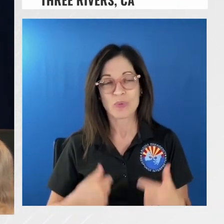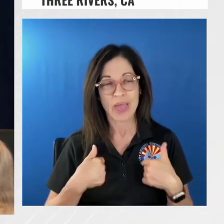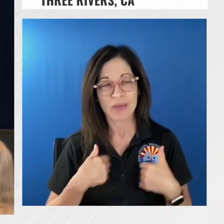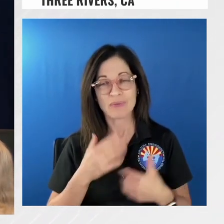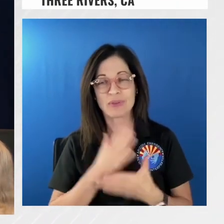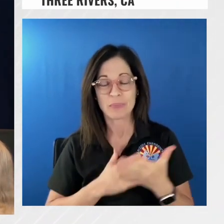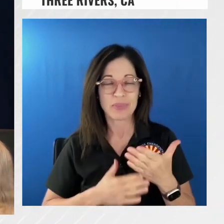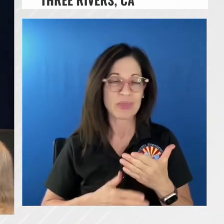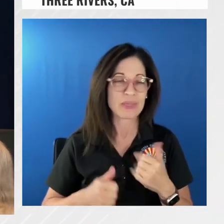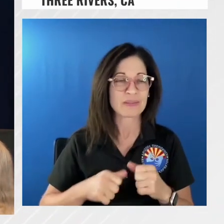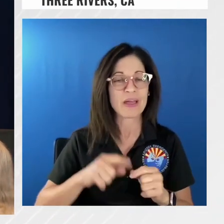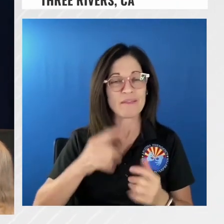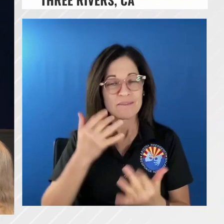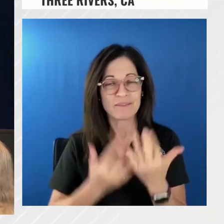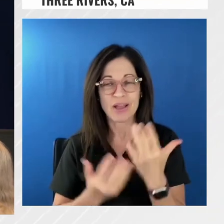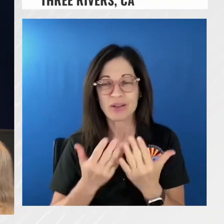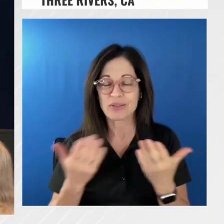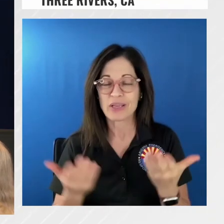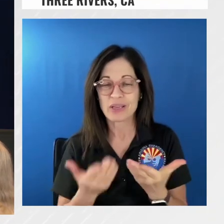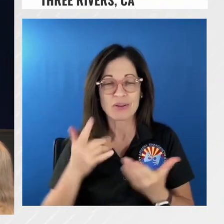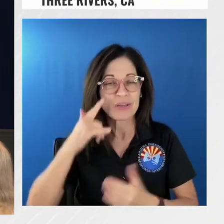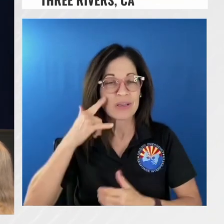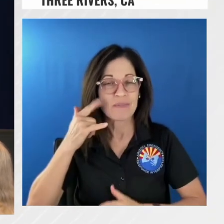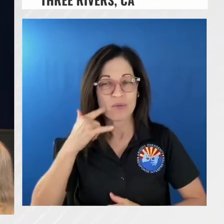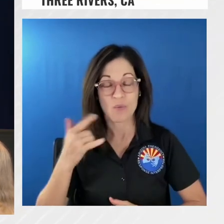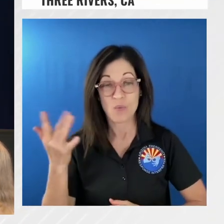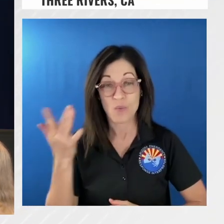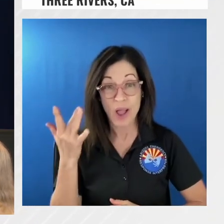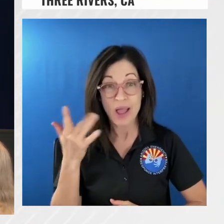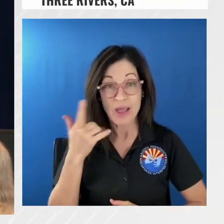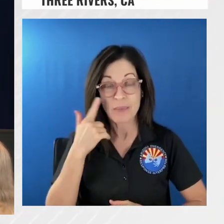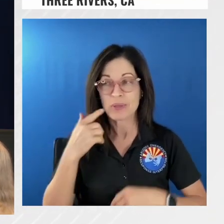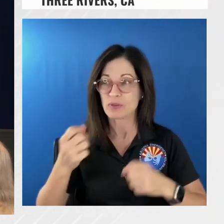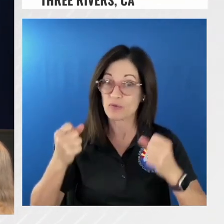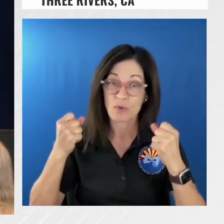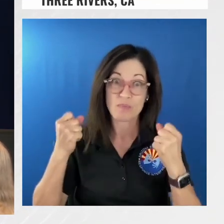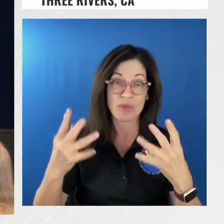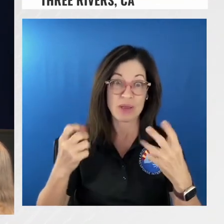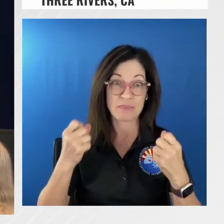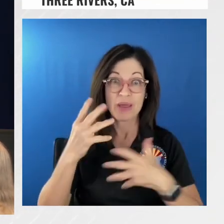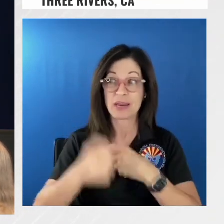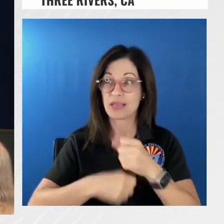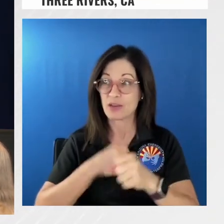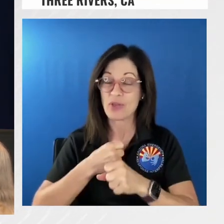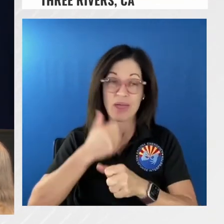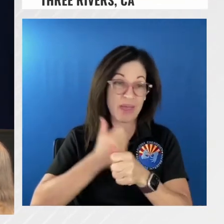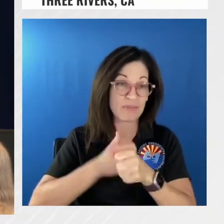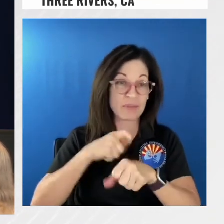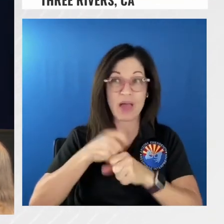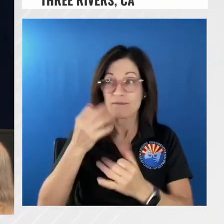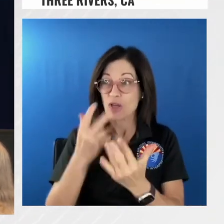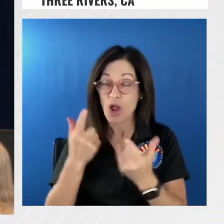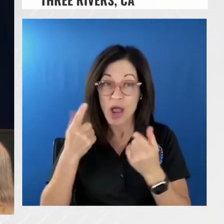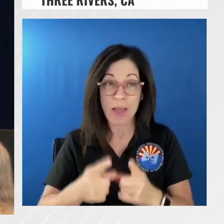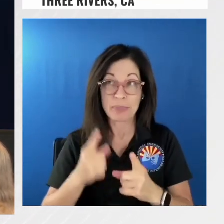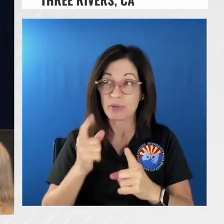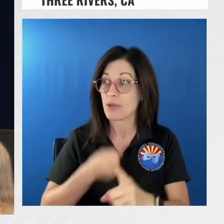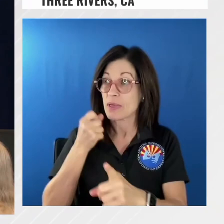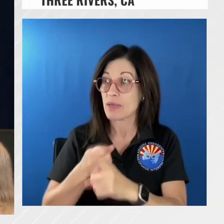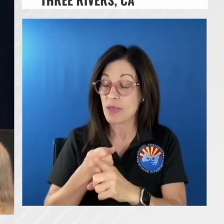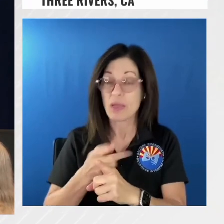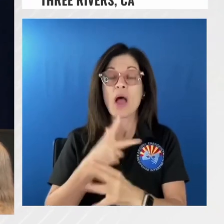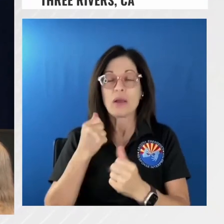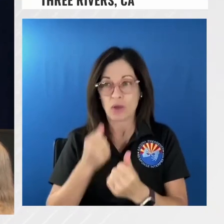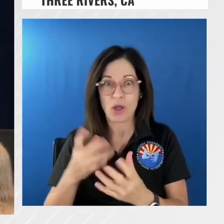in California because we had a history for so many decades of putting out every single fire that came along and we've had